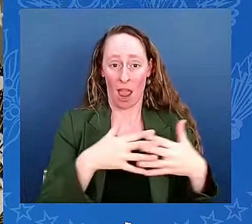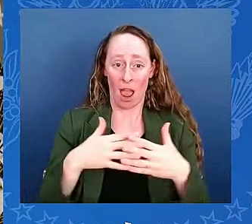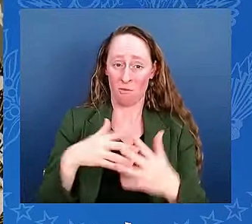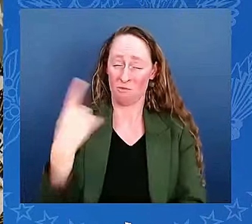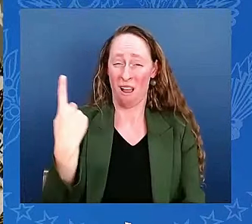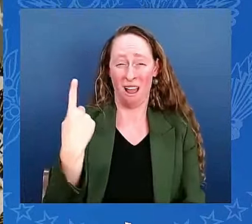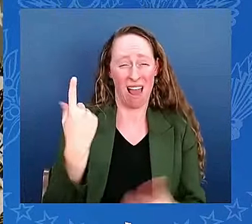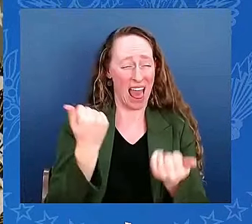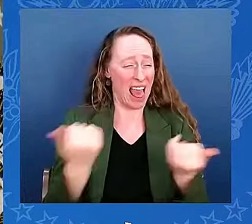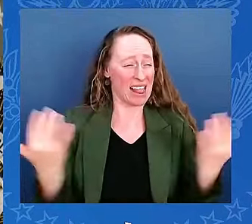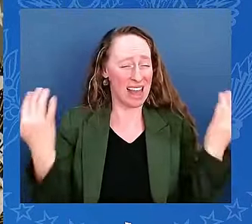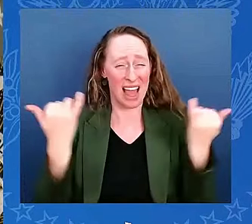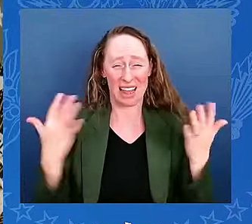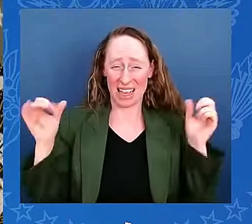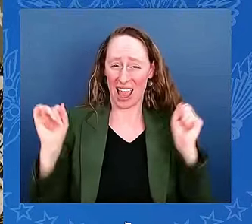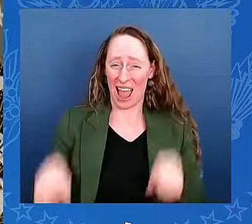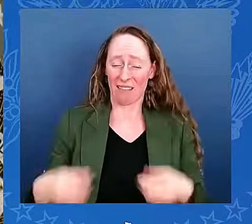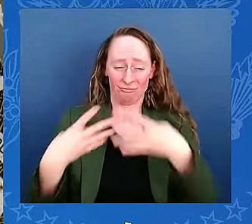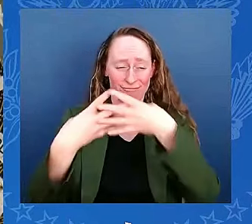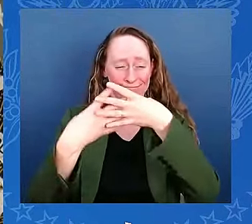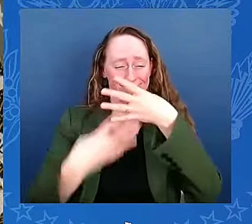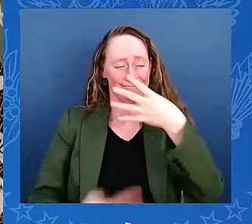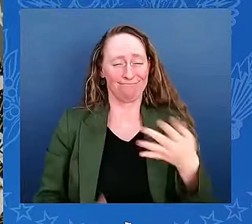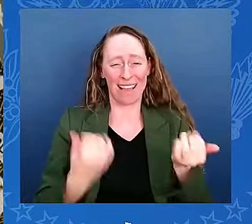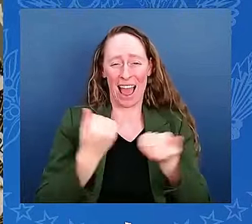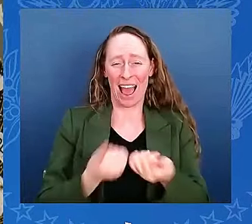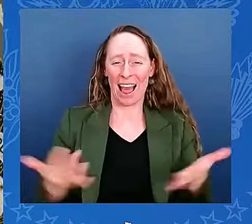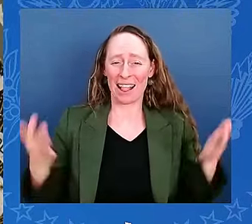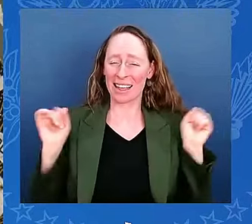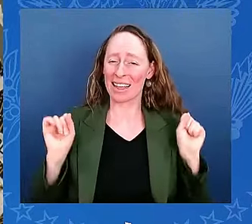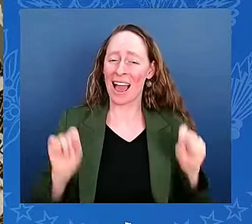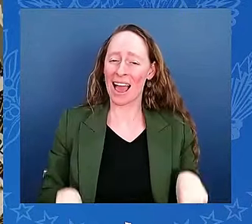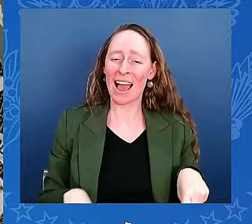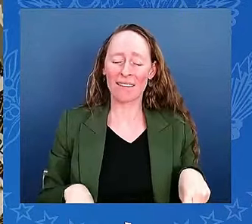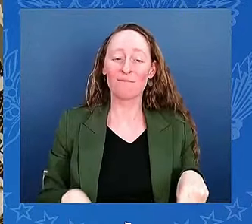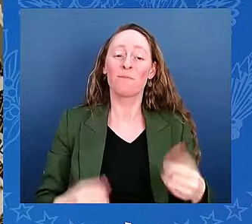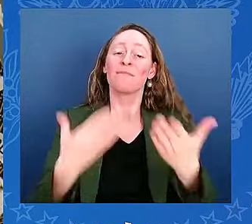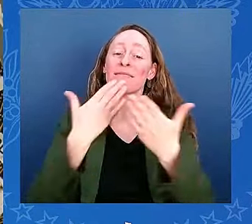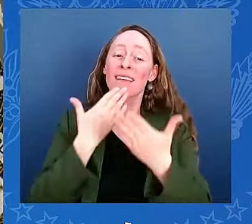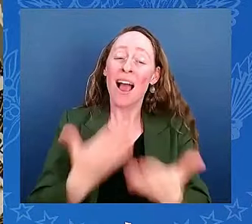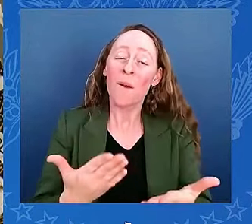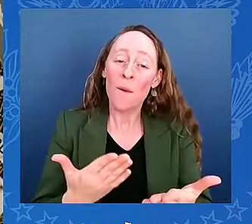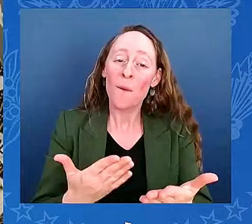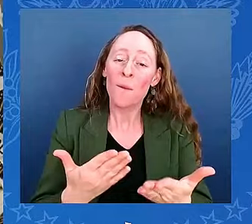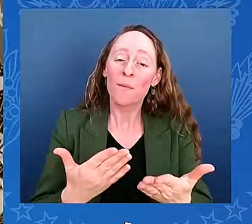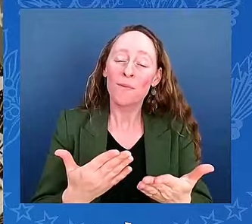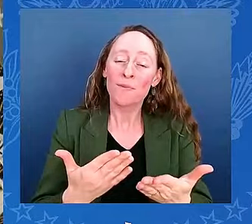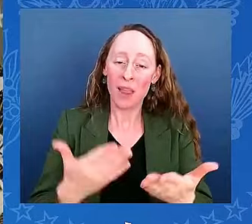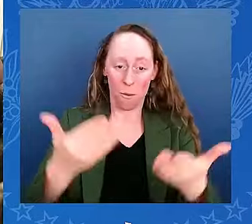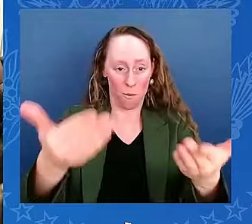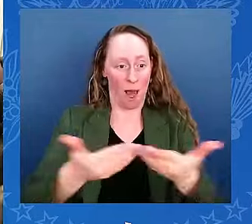thank you for being here. Welcome to your home. Happy Diwali, America. God bless you all.